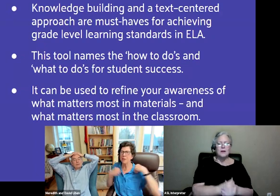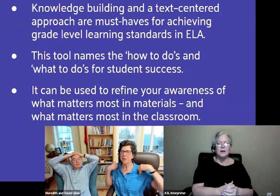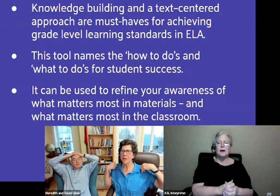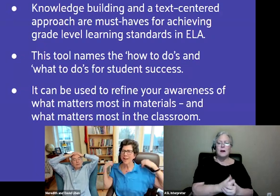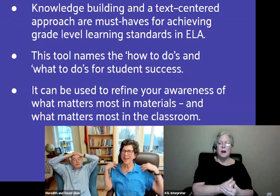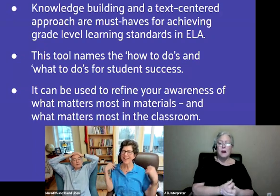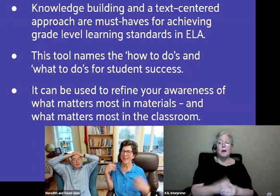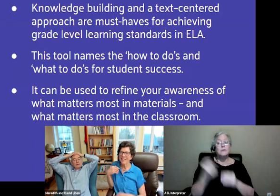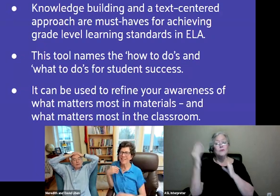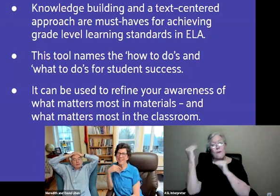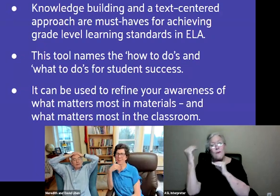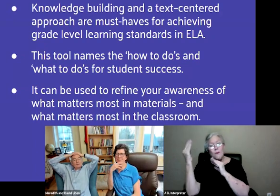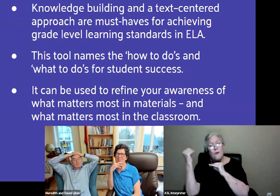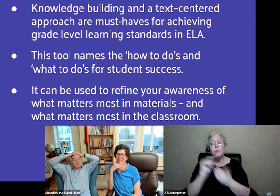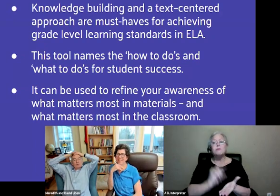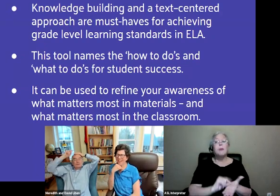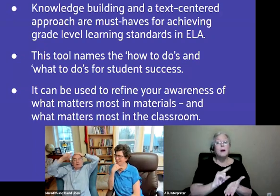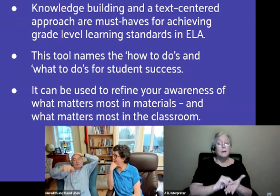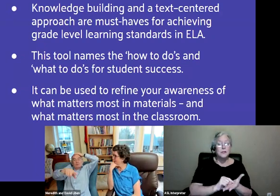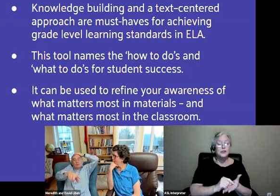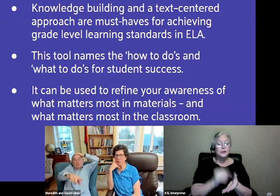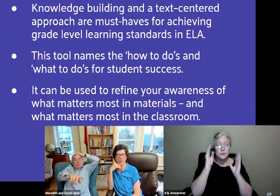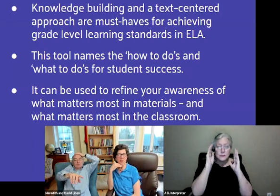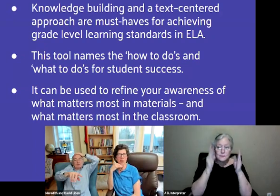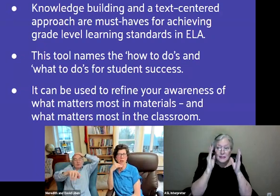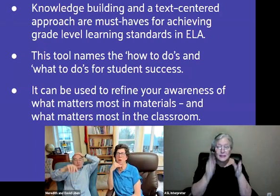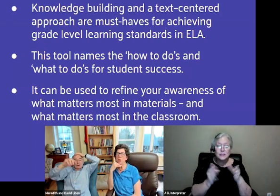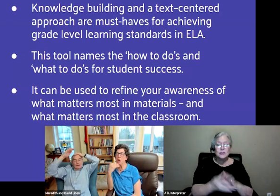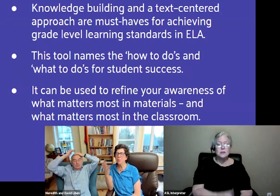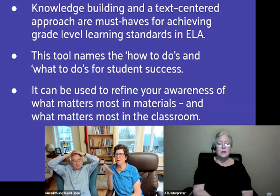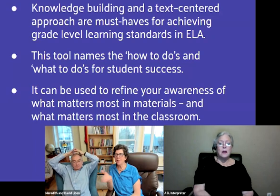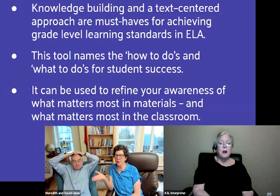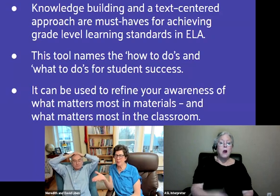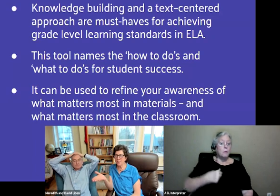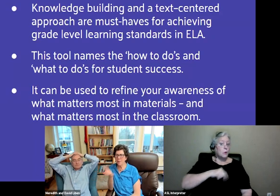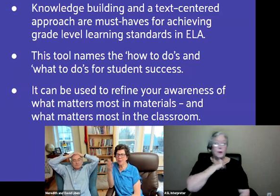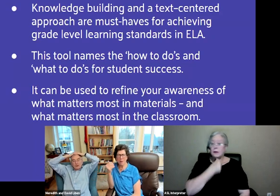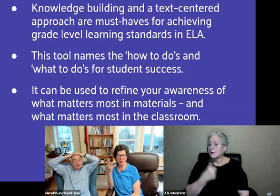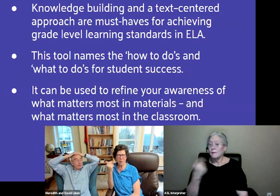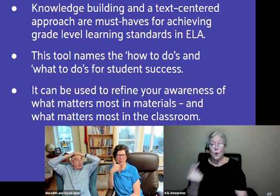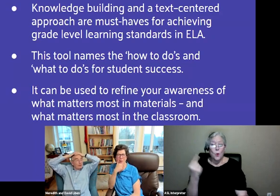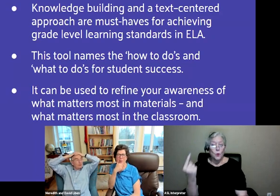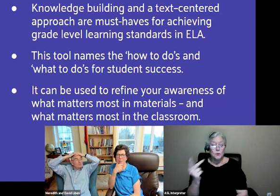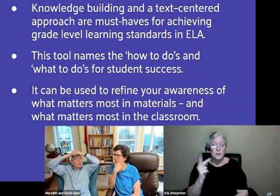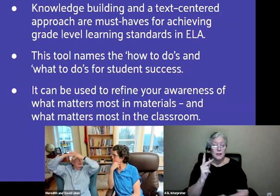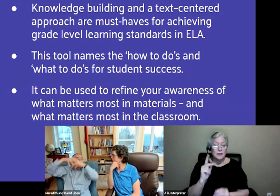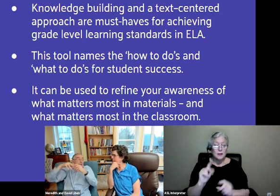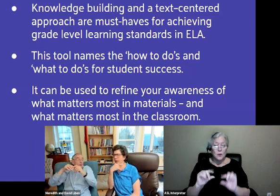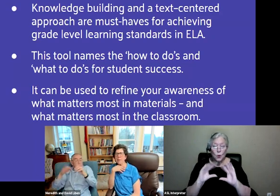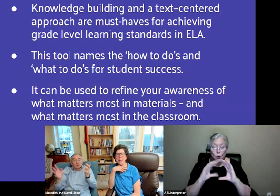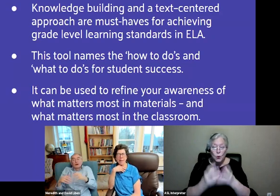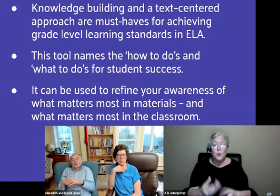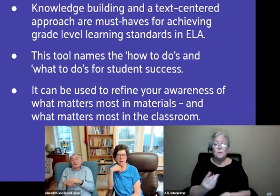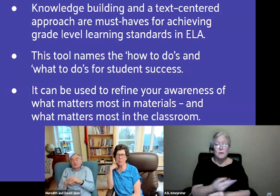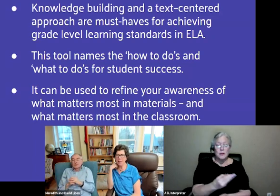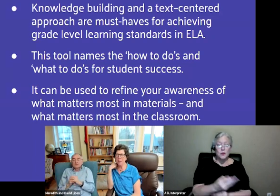pay attention, too, by the way. Yes. But we're not the only ones who use the term H-Q-I No, no, no. But there may be people on the call. I know, I know. I'm just saying it's not